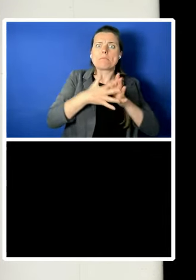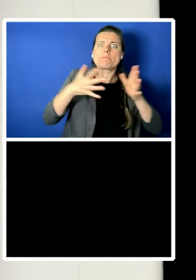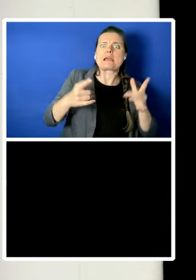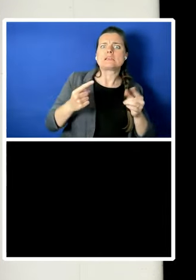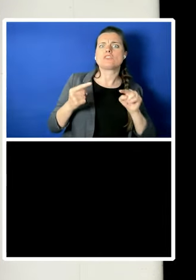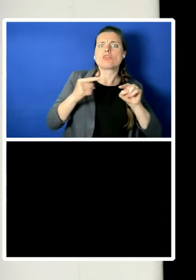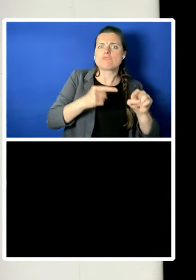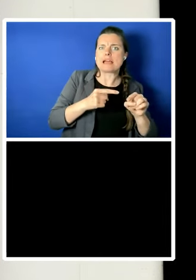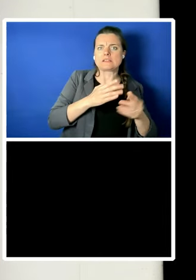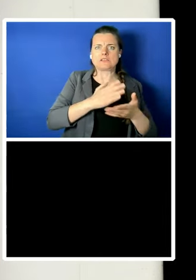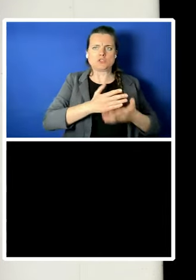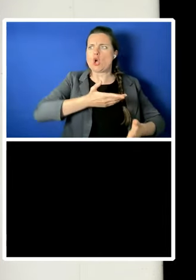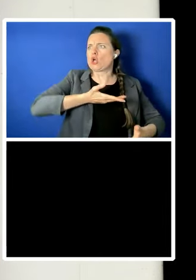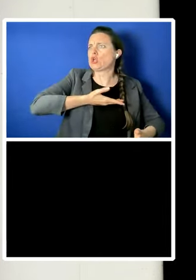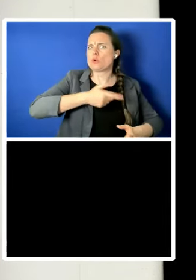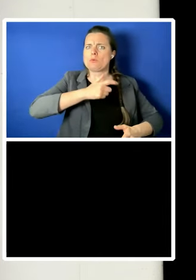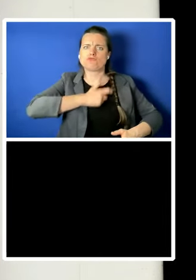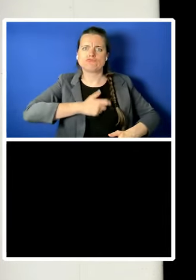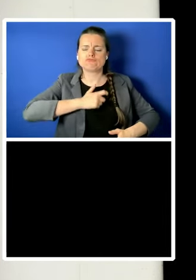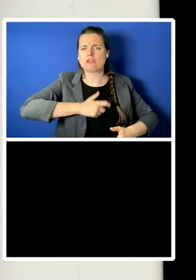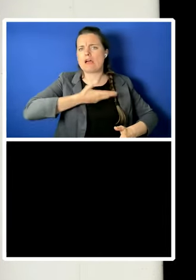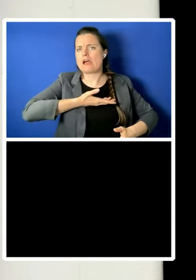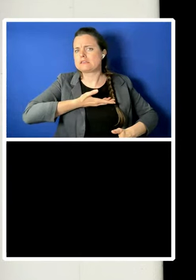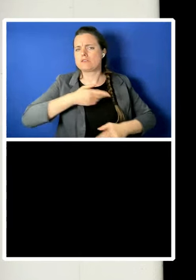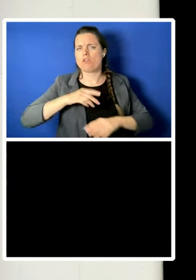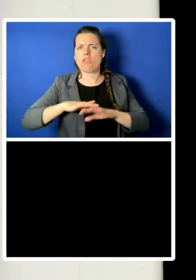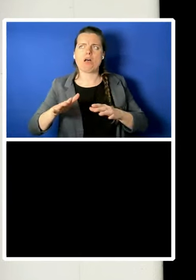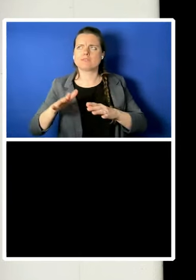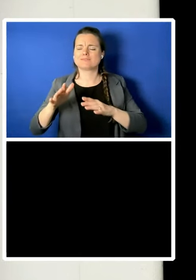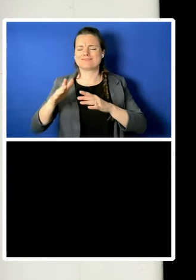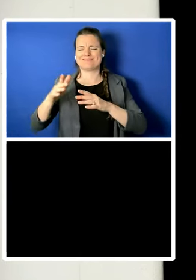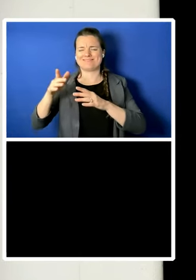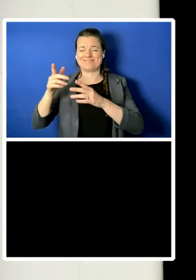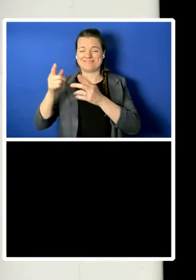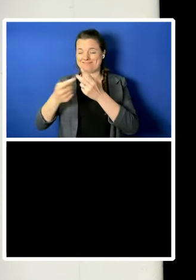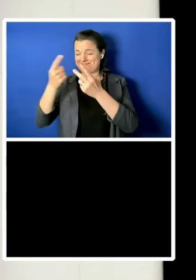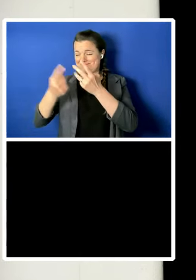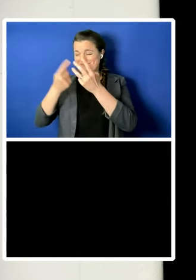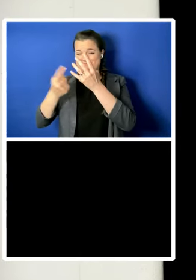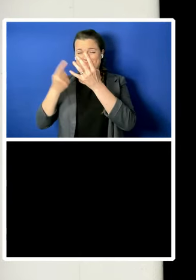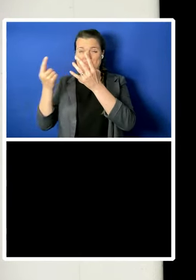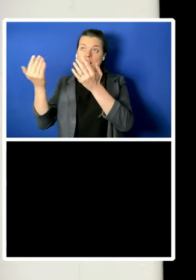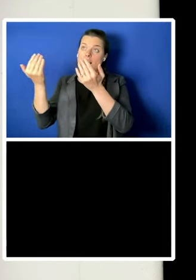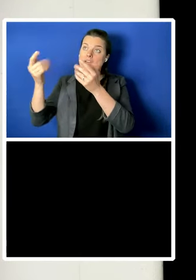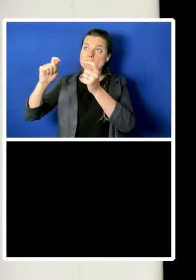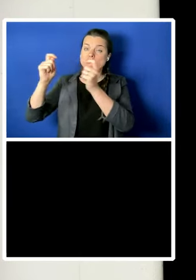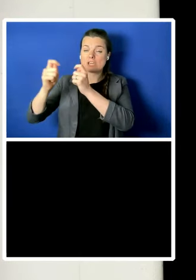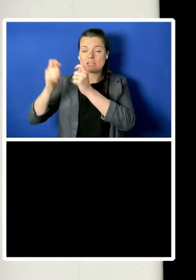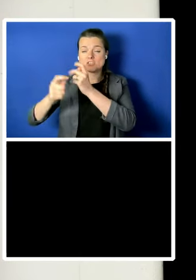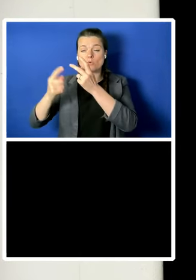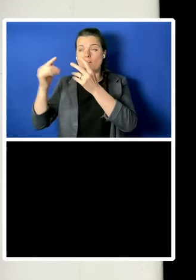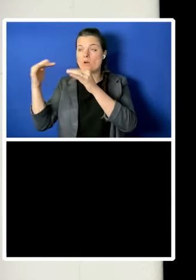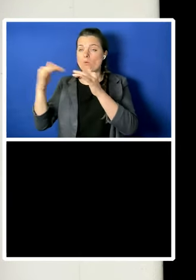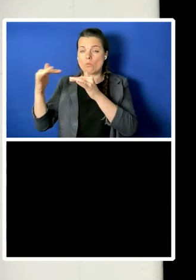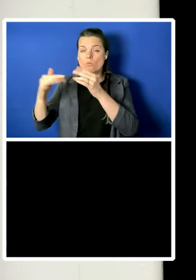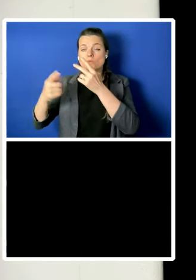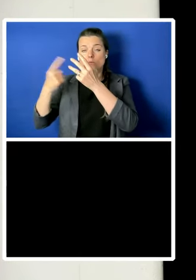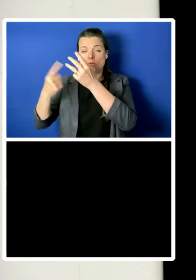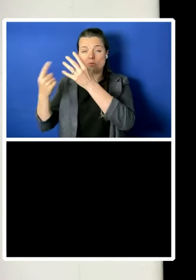change. These arguments and the ideologies behind them are far from new.